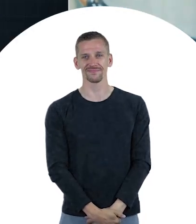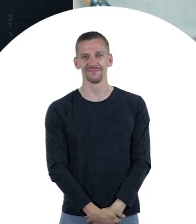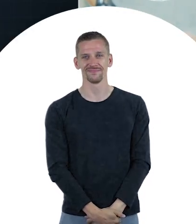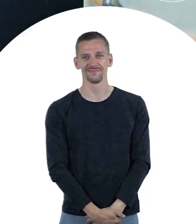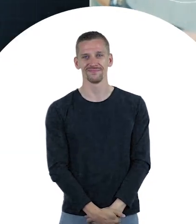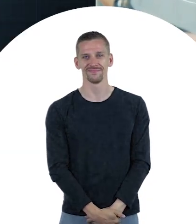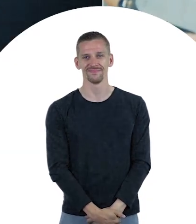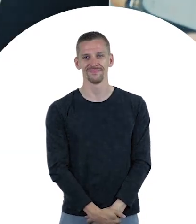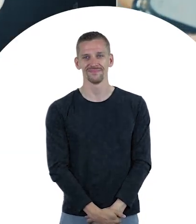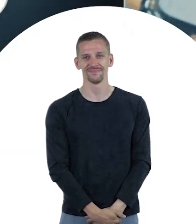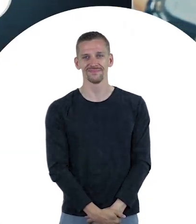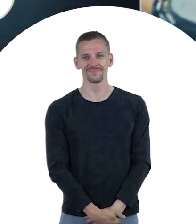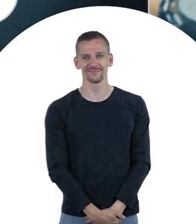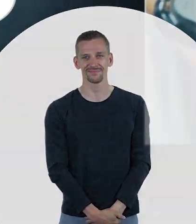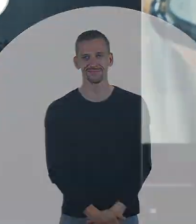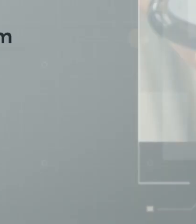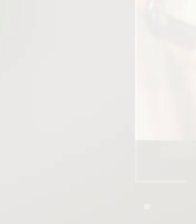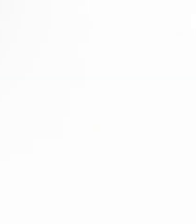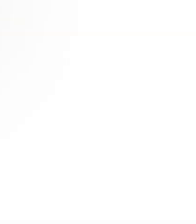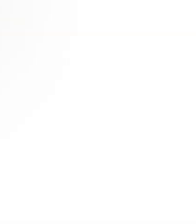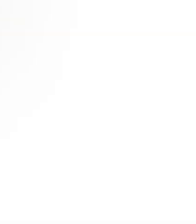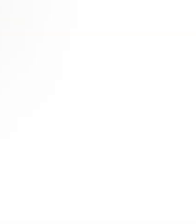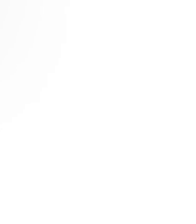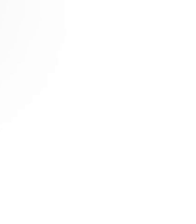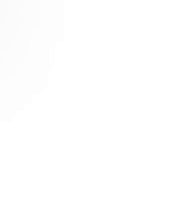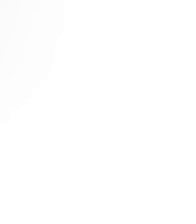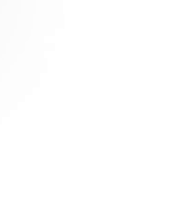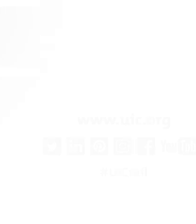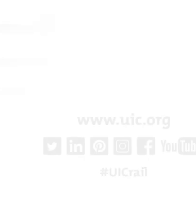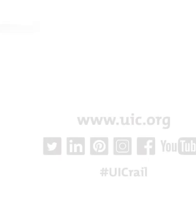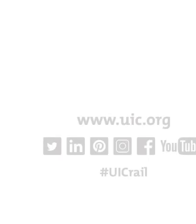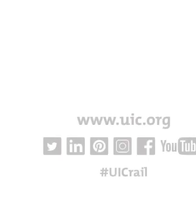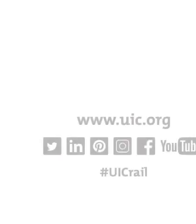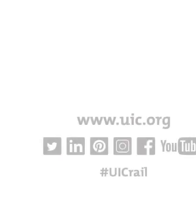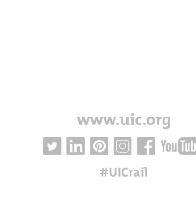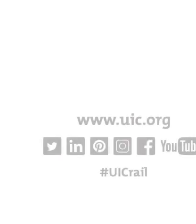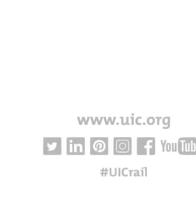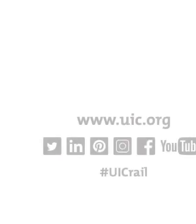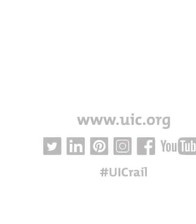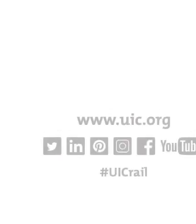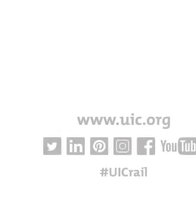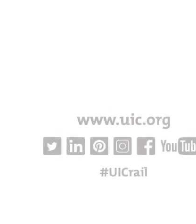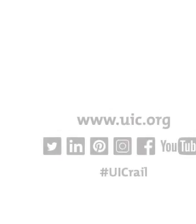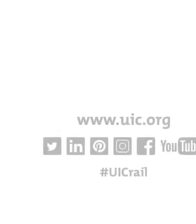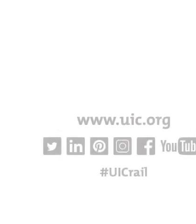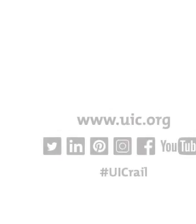Thank I'm pushing for fun.